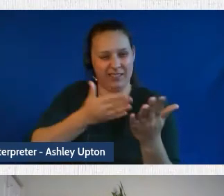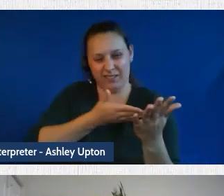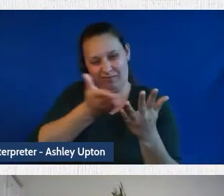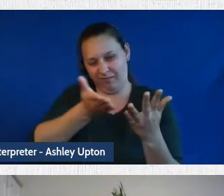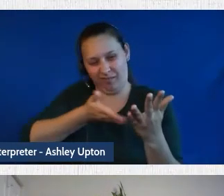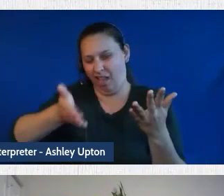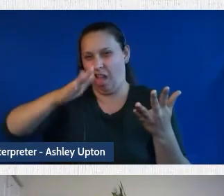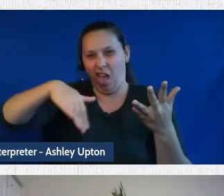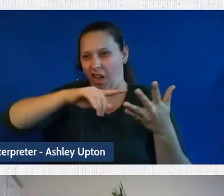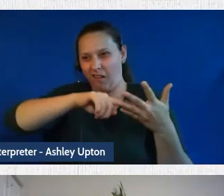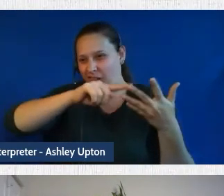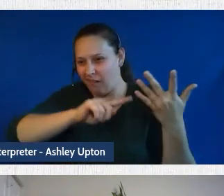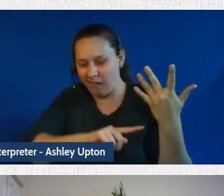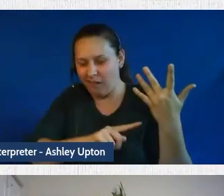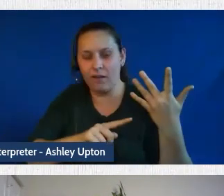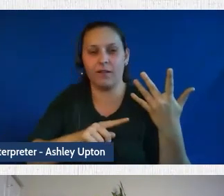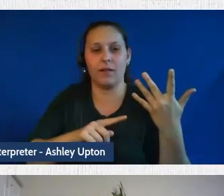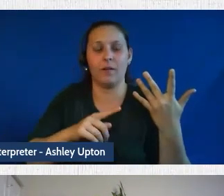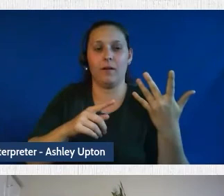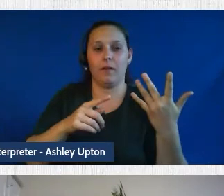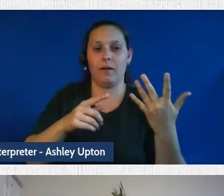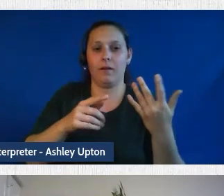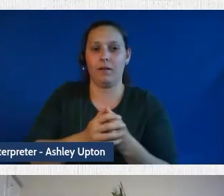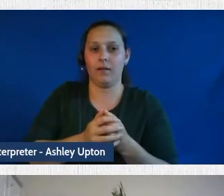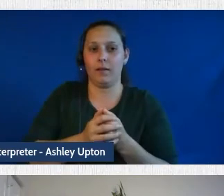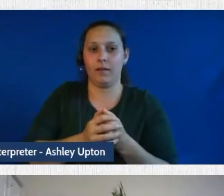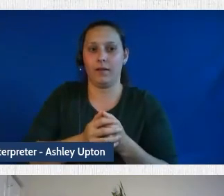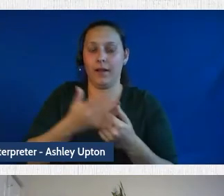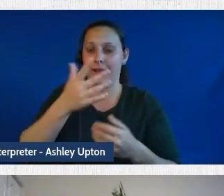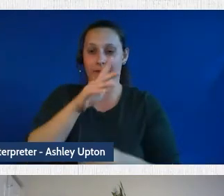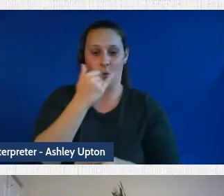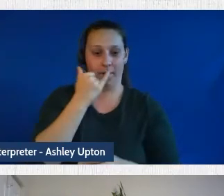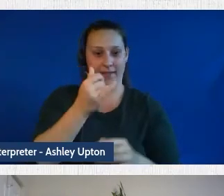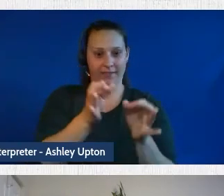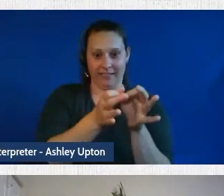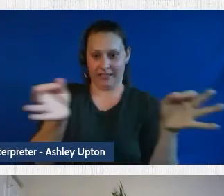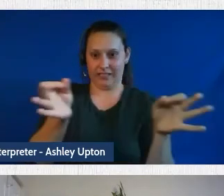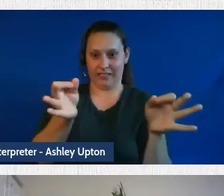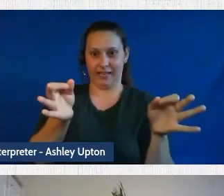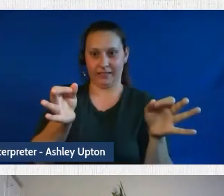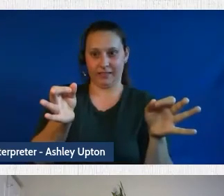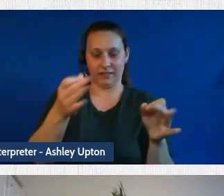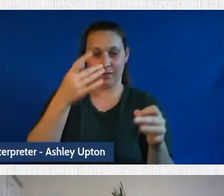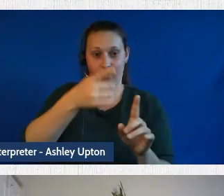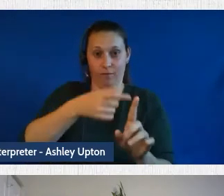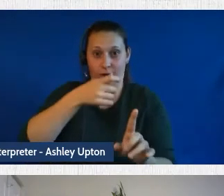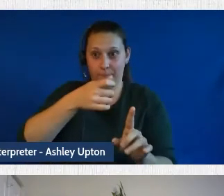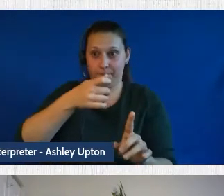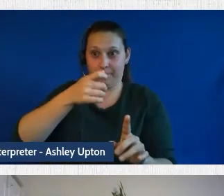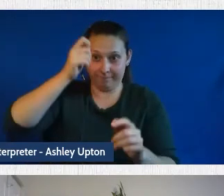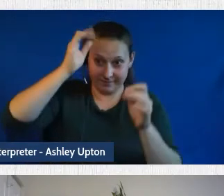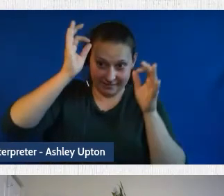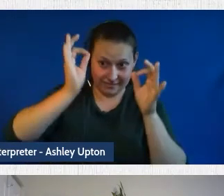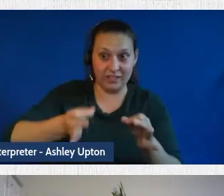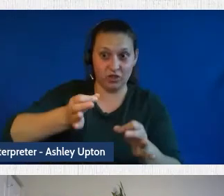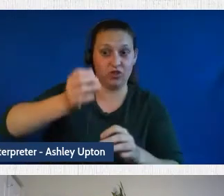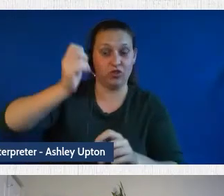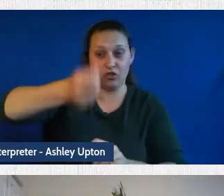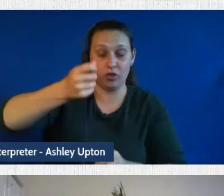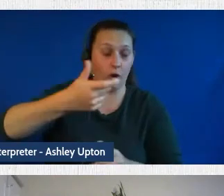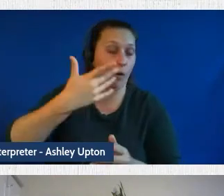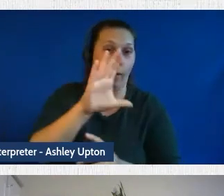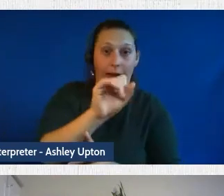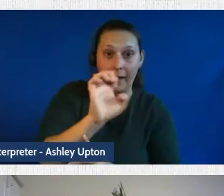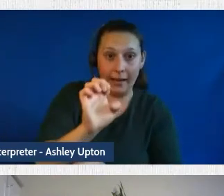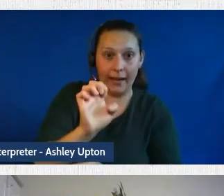in analyzing the actual text of a case or a ruling. So, you know, Jordan, he said he's a